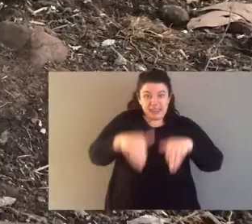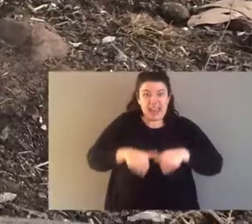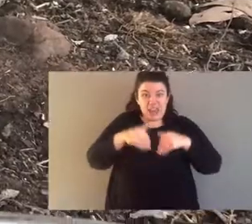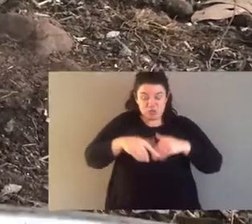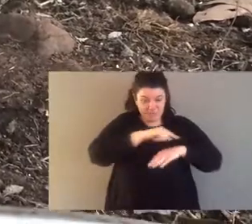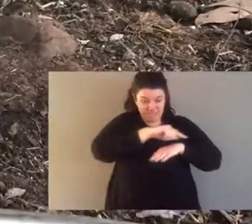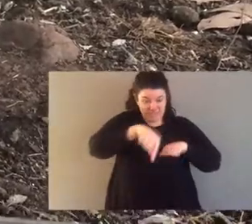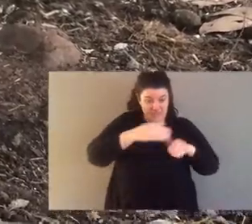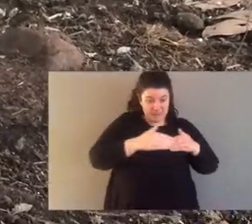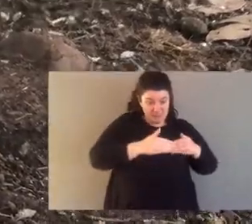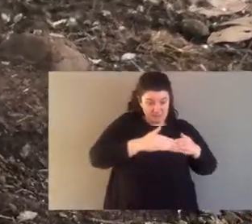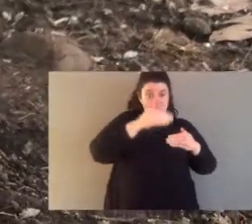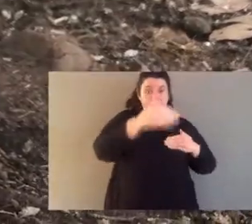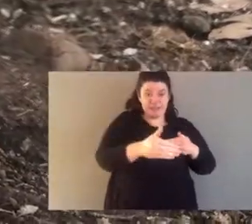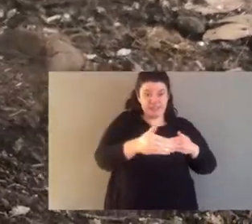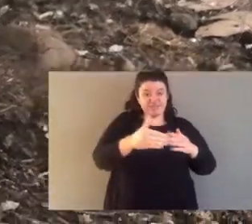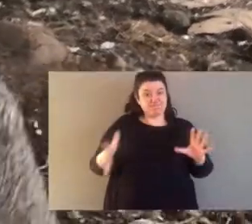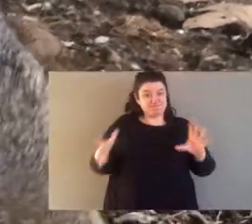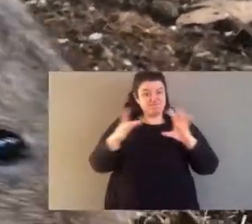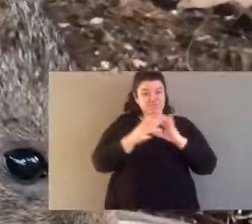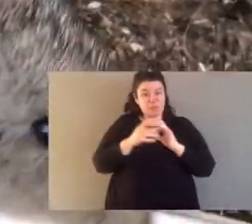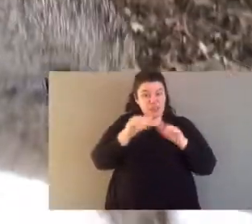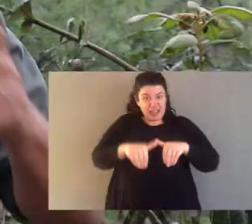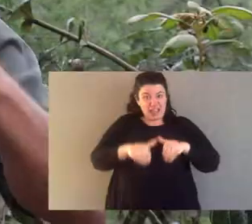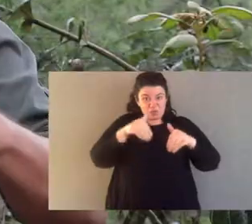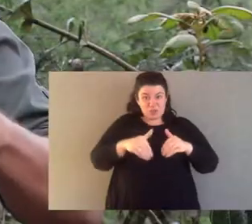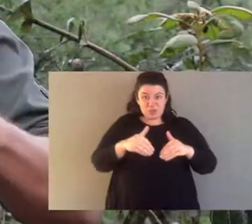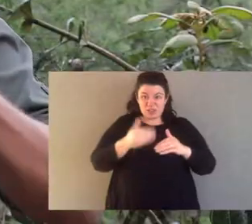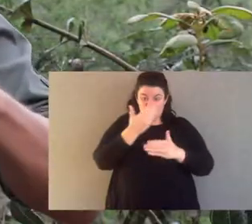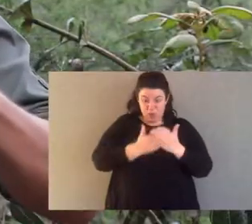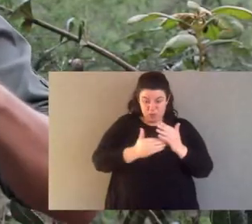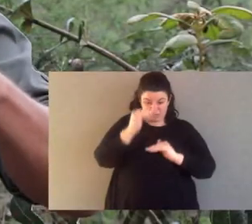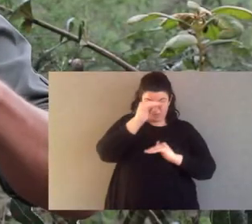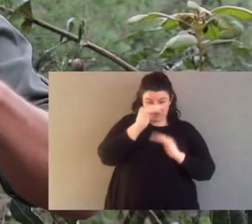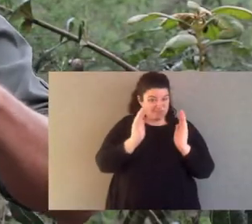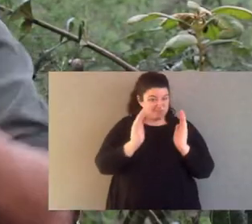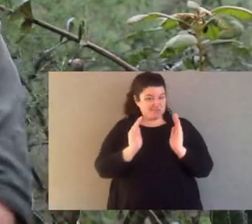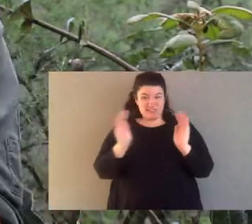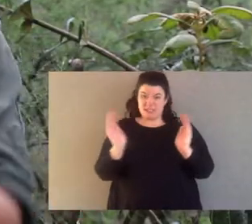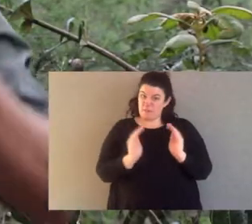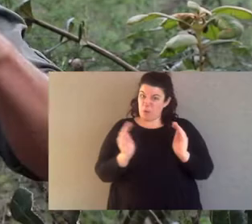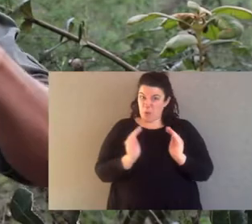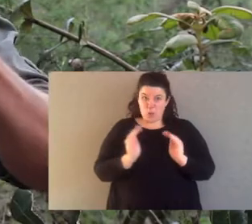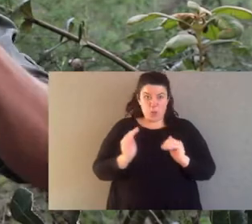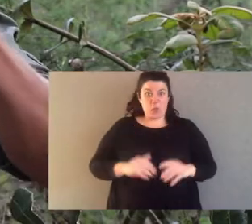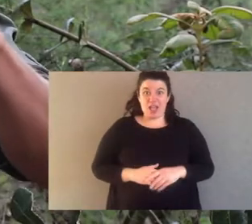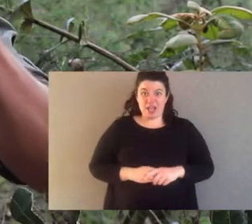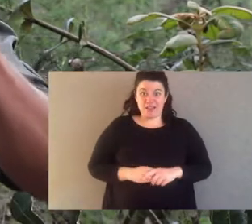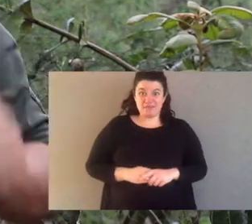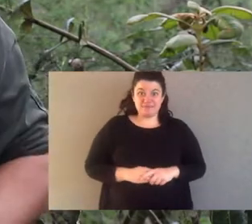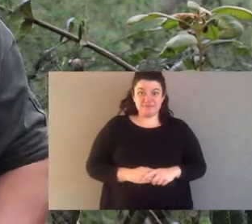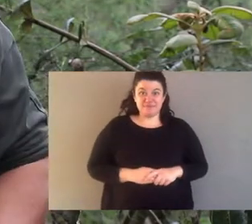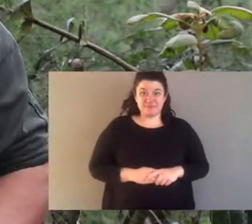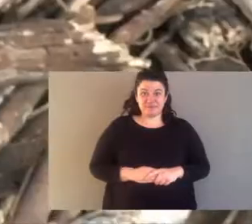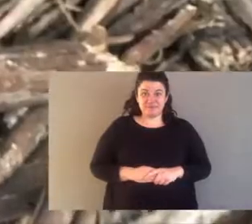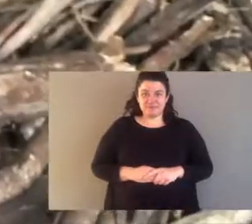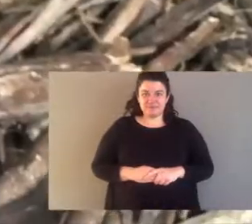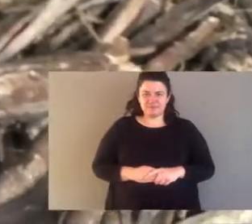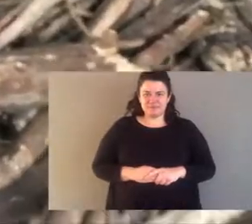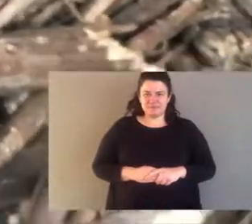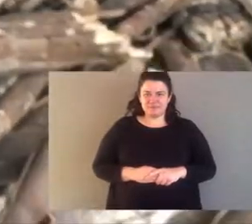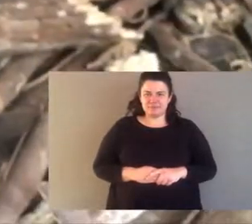-footed. All the kangaroos have big feet, and the potteroo sits in that family. They're full-grown at only this size.